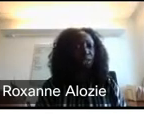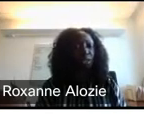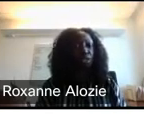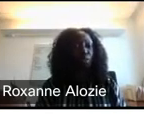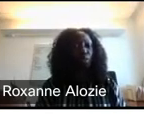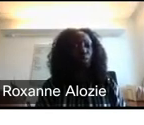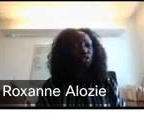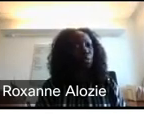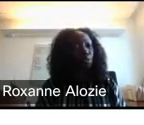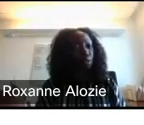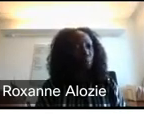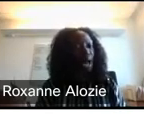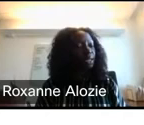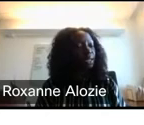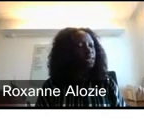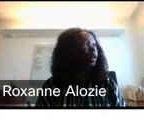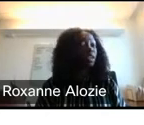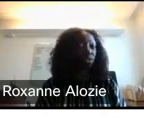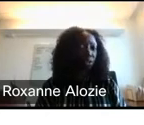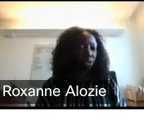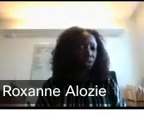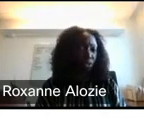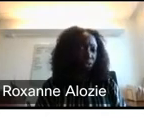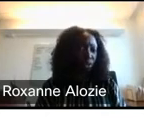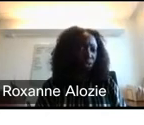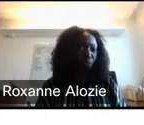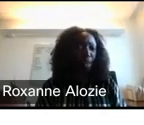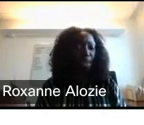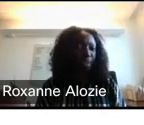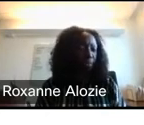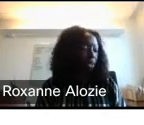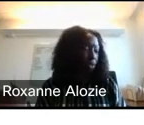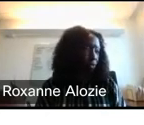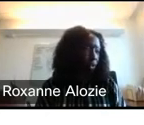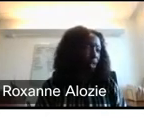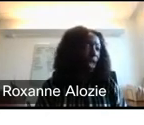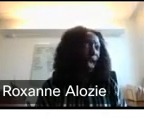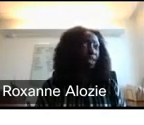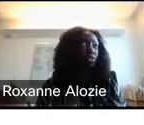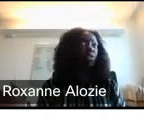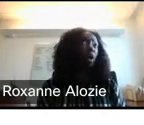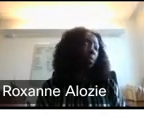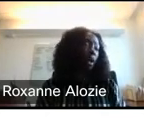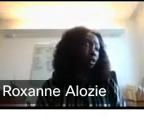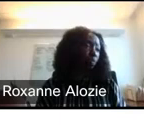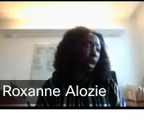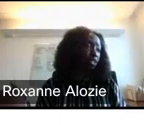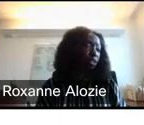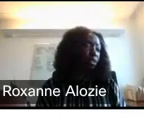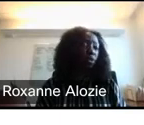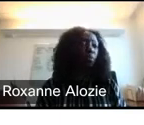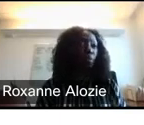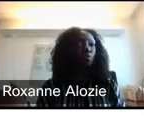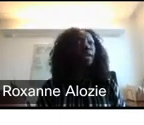project supports US foreign policy or our national security interests. And then political risk. As you talk about your